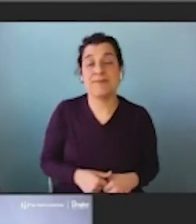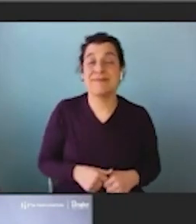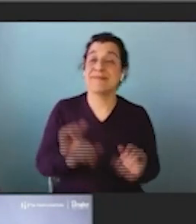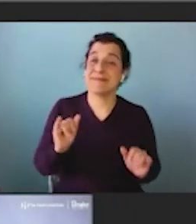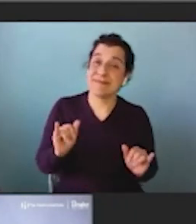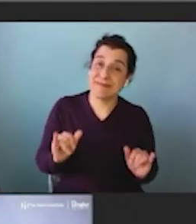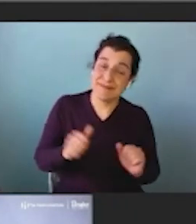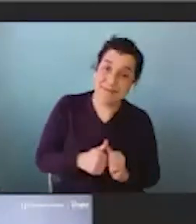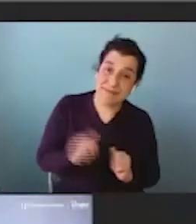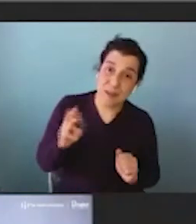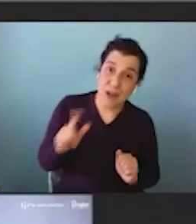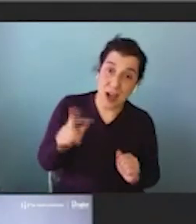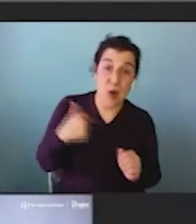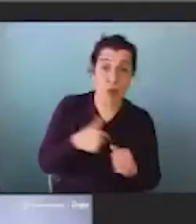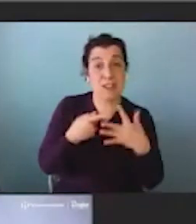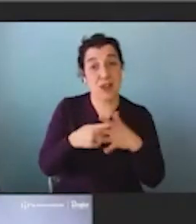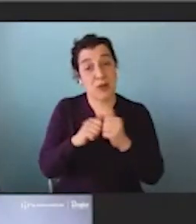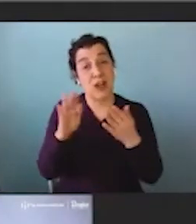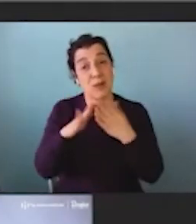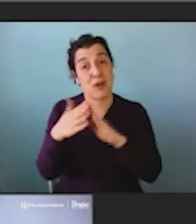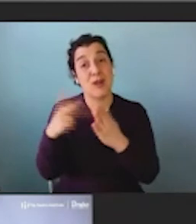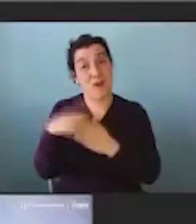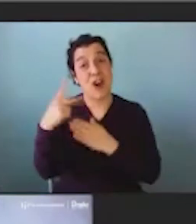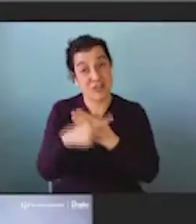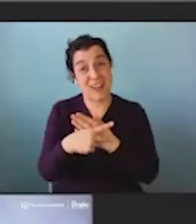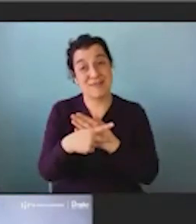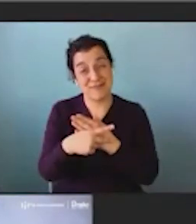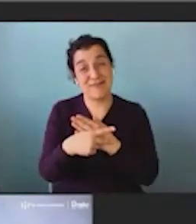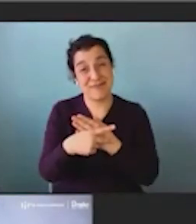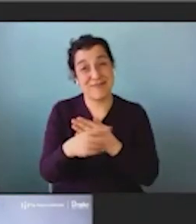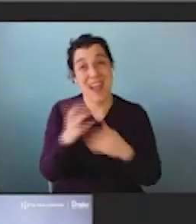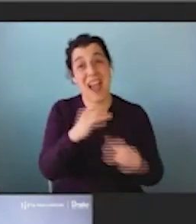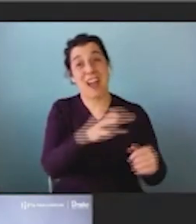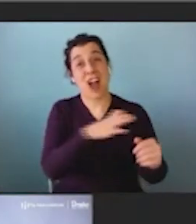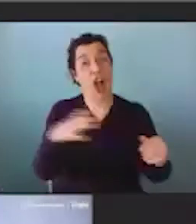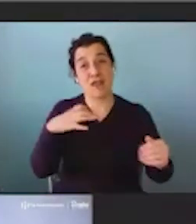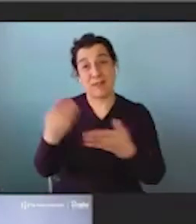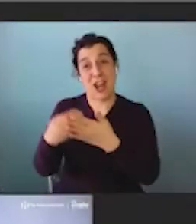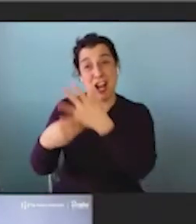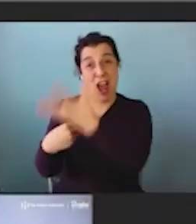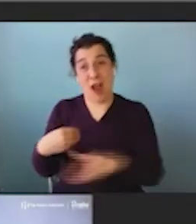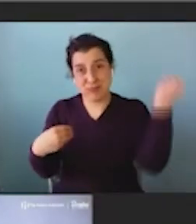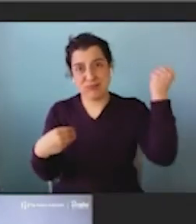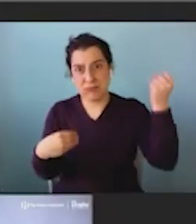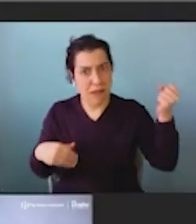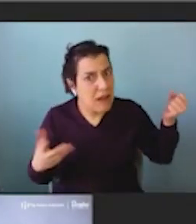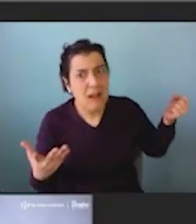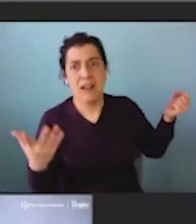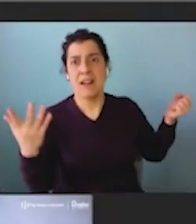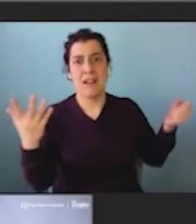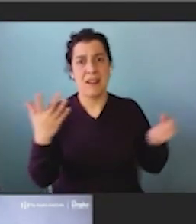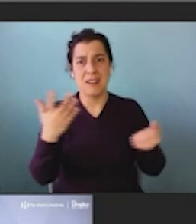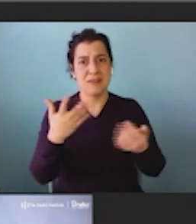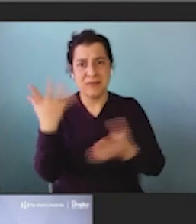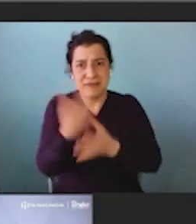Well, we started with the community progress, but then the Congress defunded it, just totally took it out